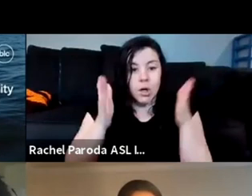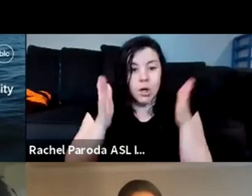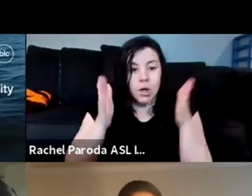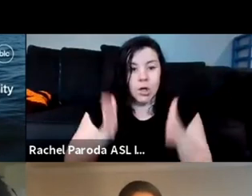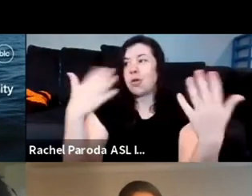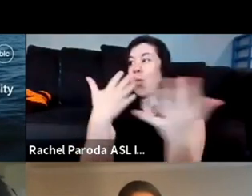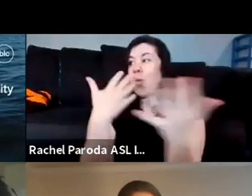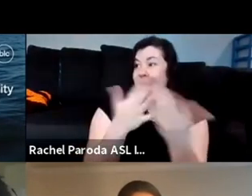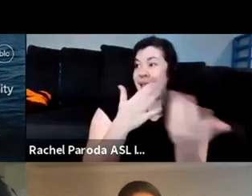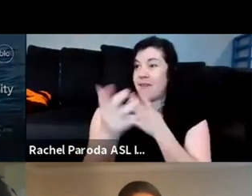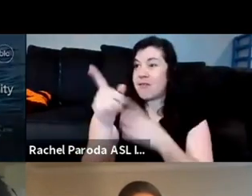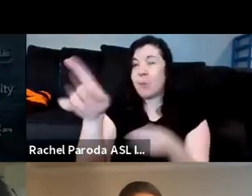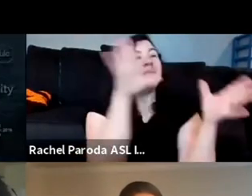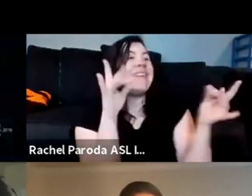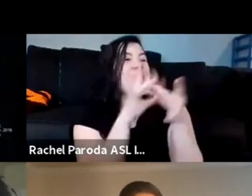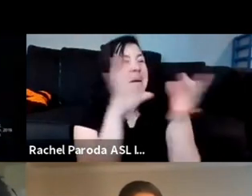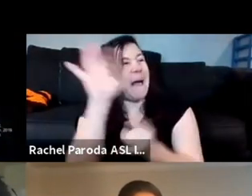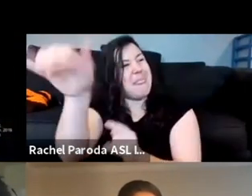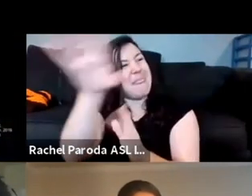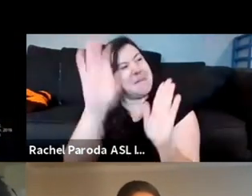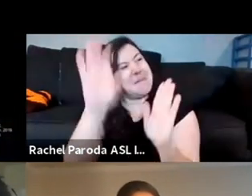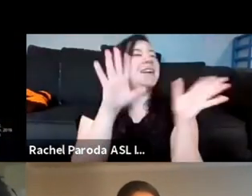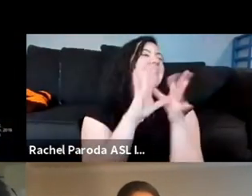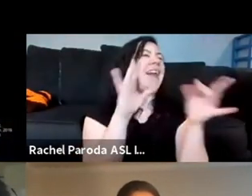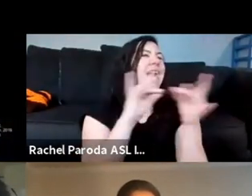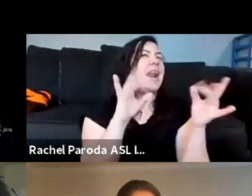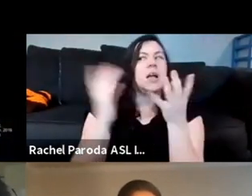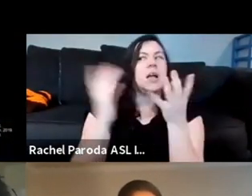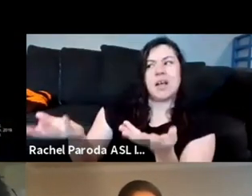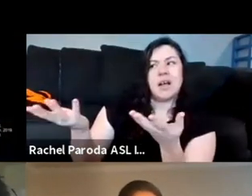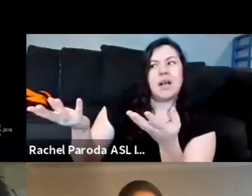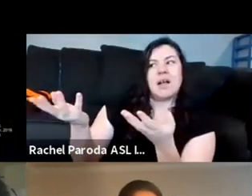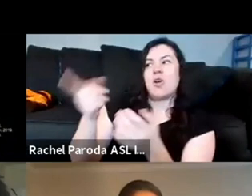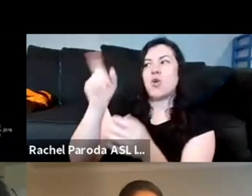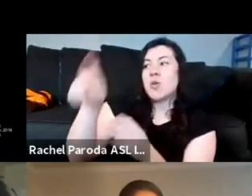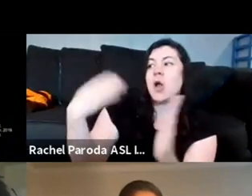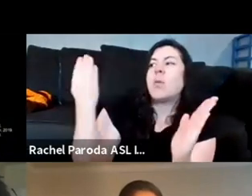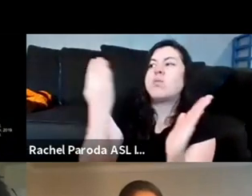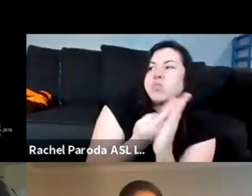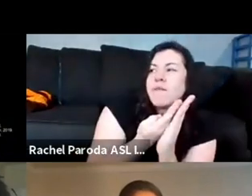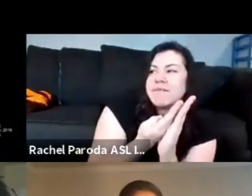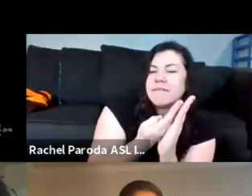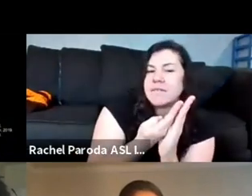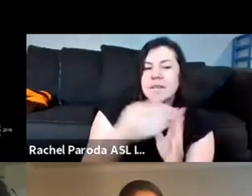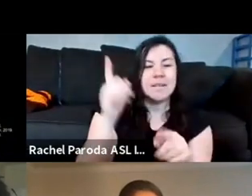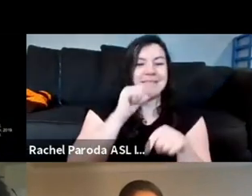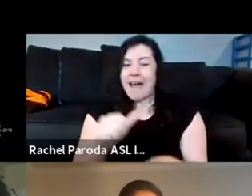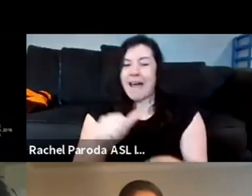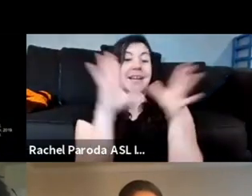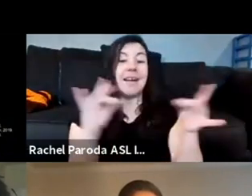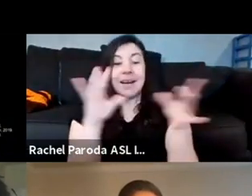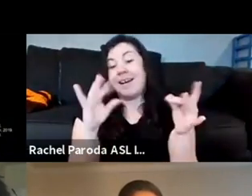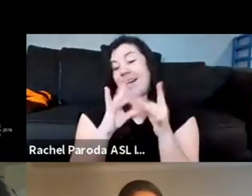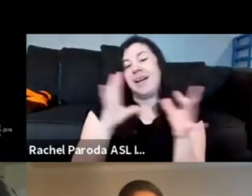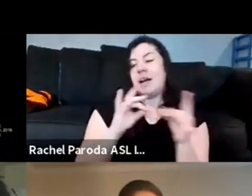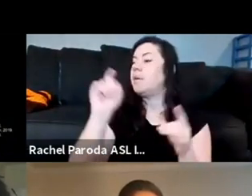work but if it's if you can't tell me sort of where things are emerging what's merging what's happening um it